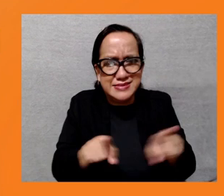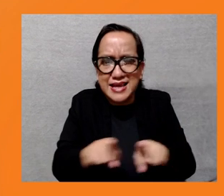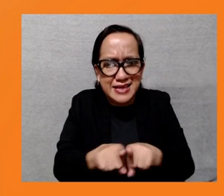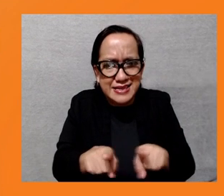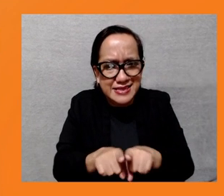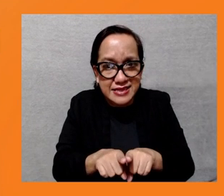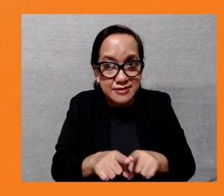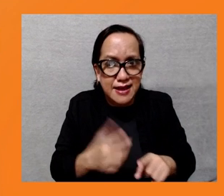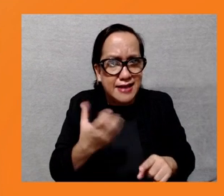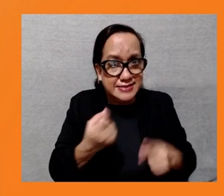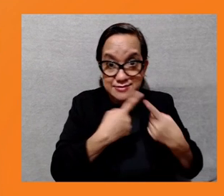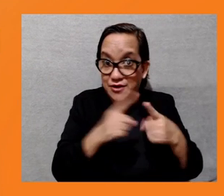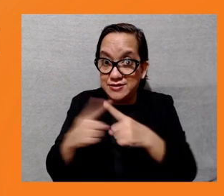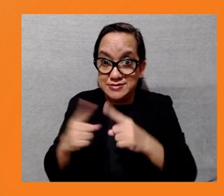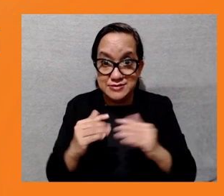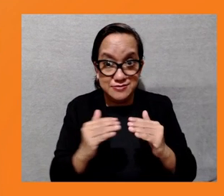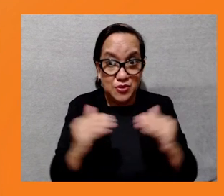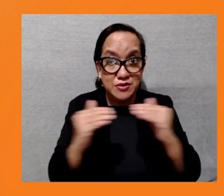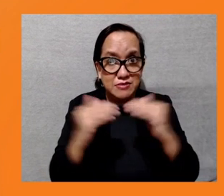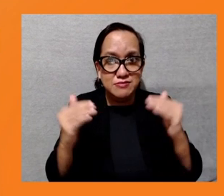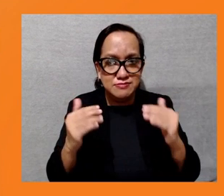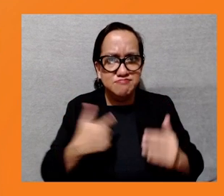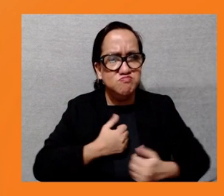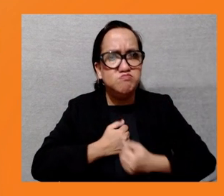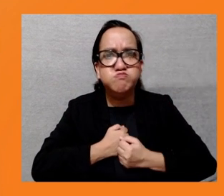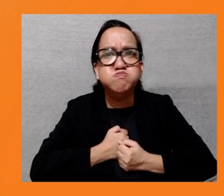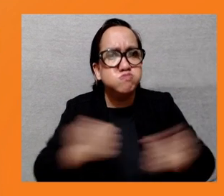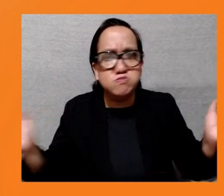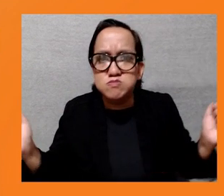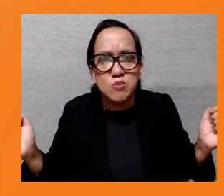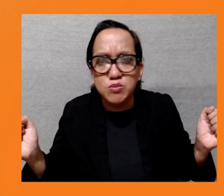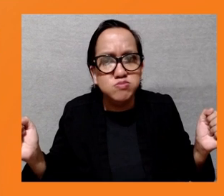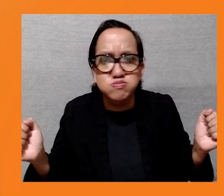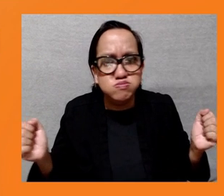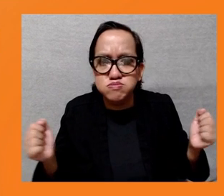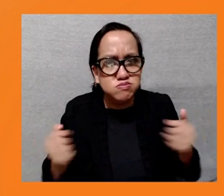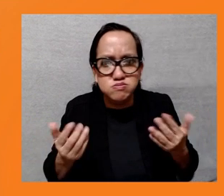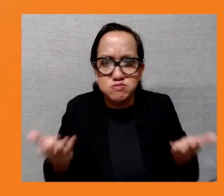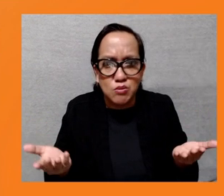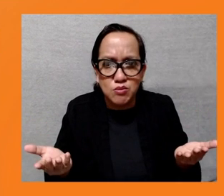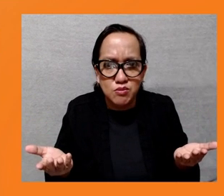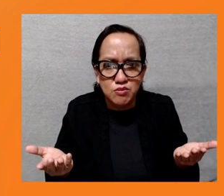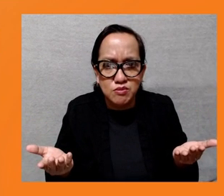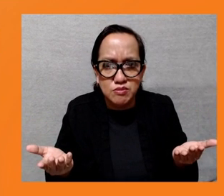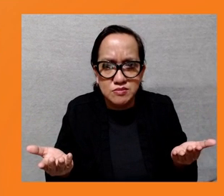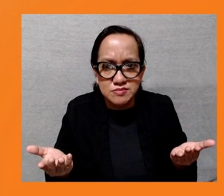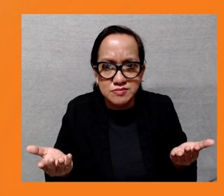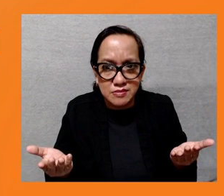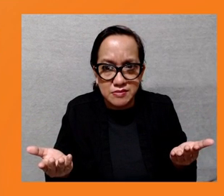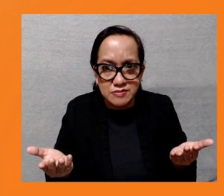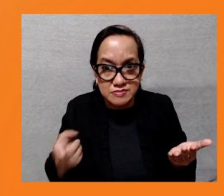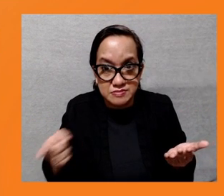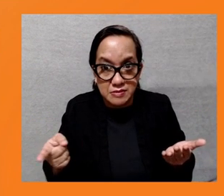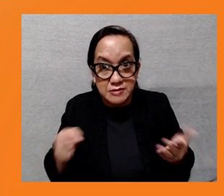they can be more effectively addressing complaints quickly on the ground before elevating them. For the